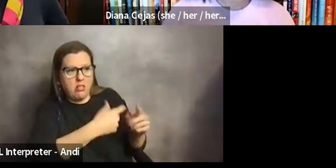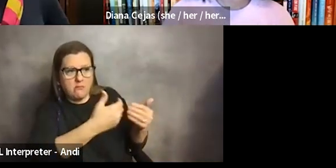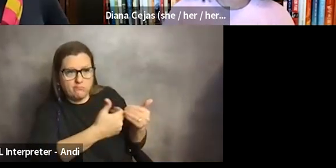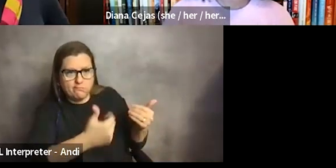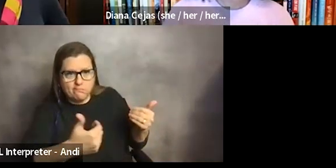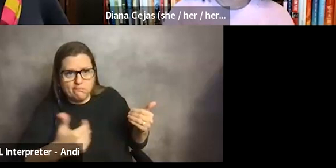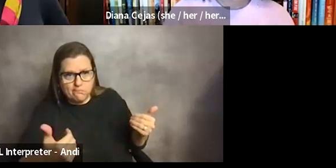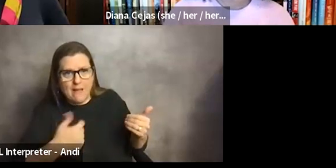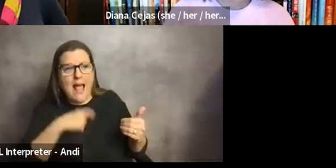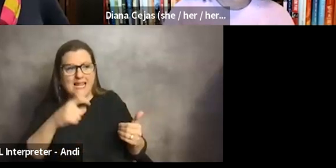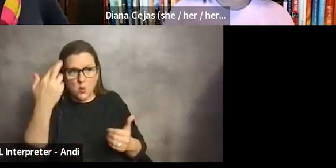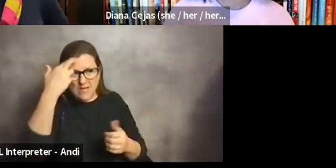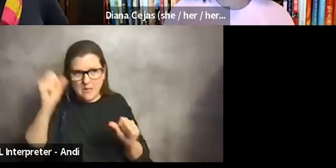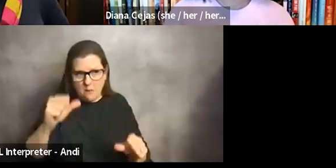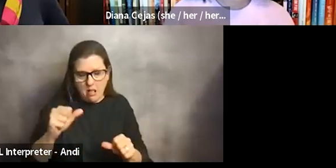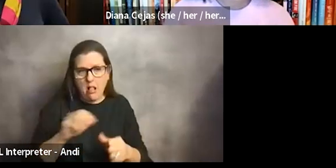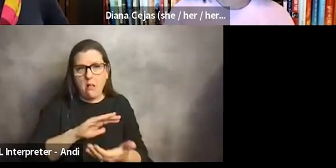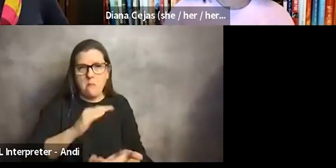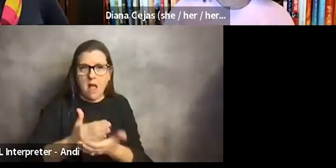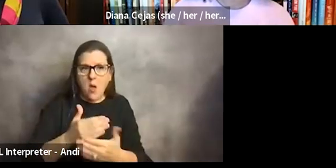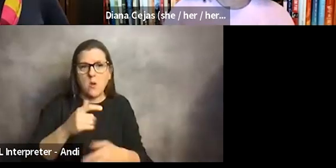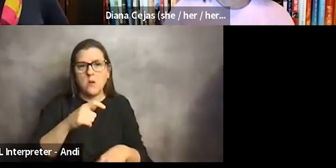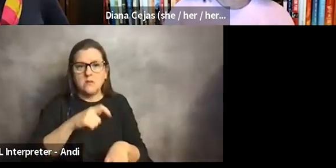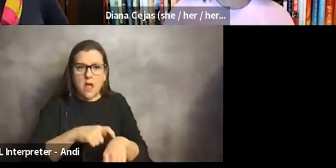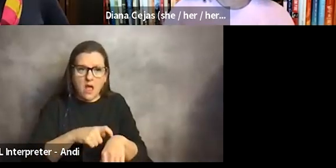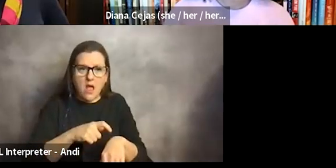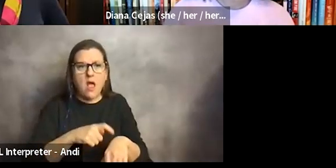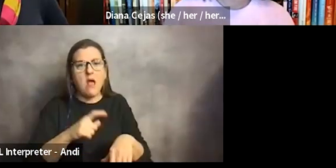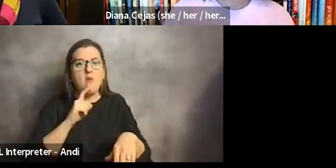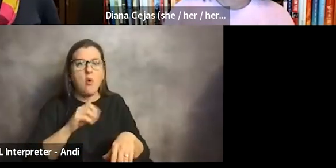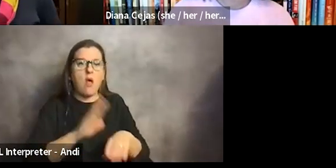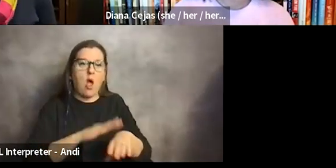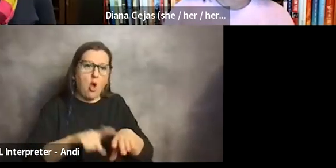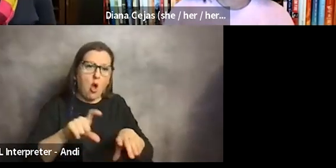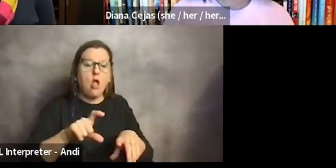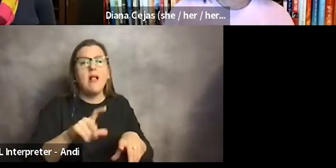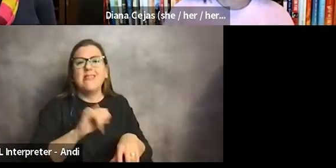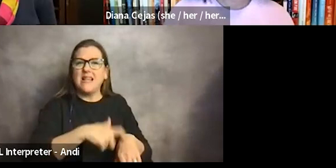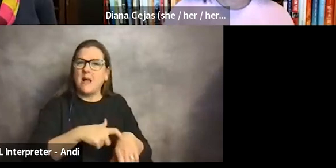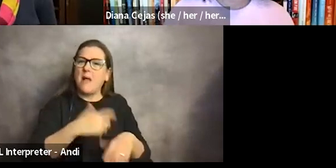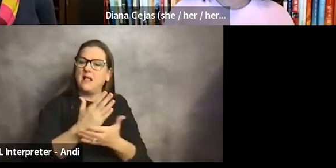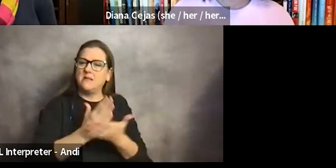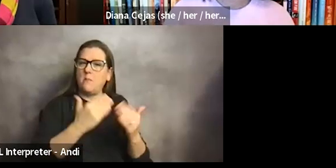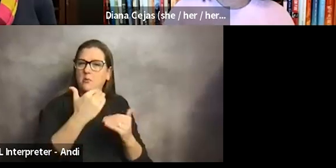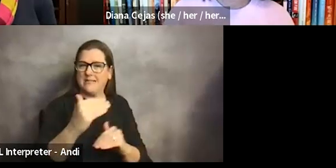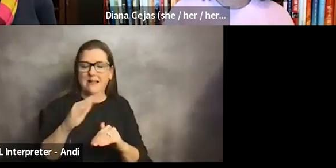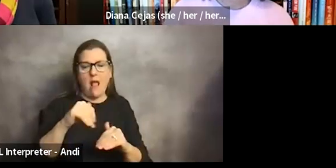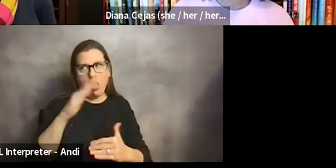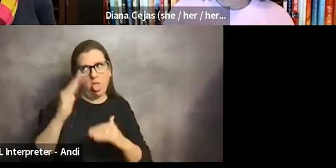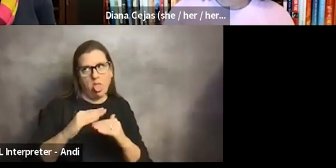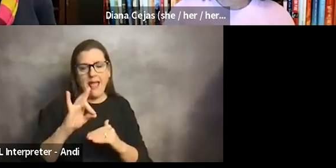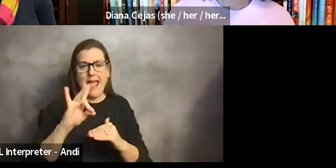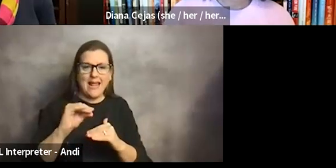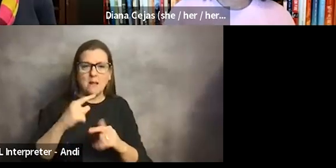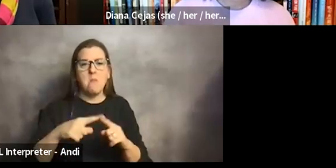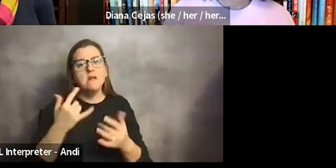reasonable amount of call, which by this point, there were some work hour restrictions, not quite the 80 hour, but there was some